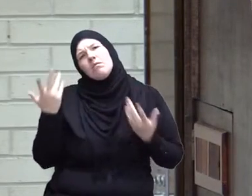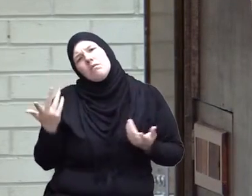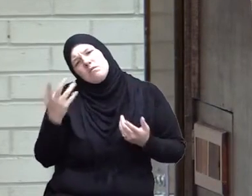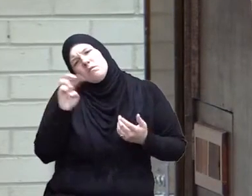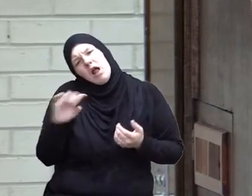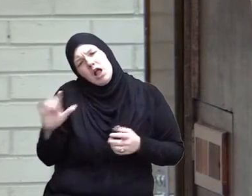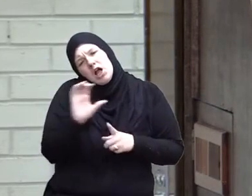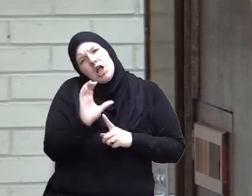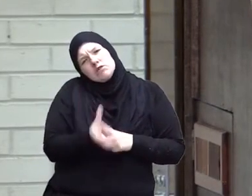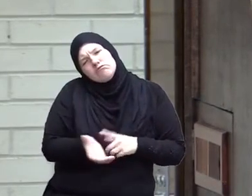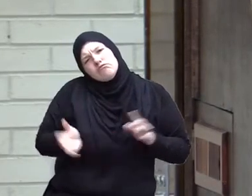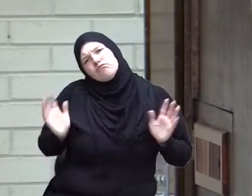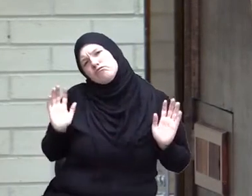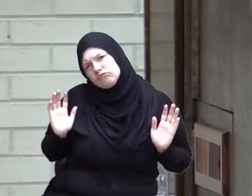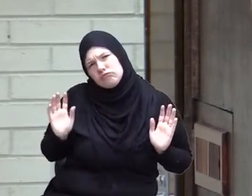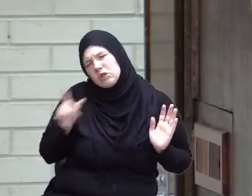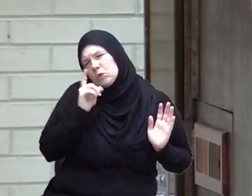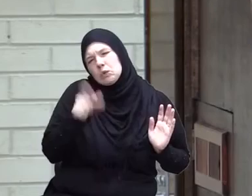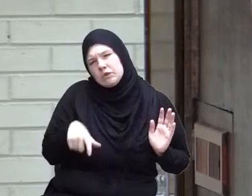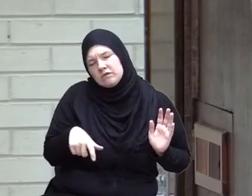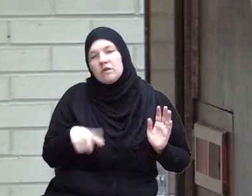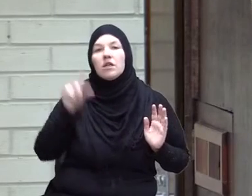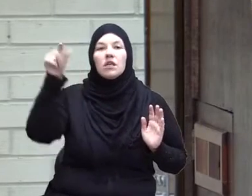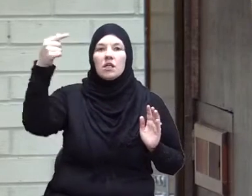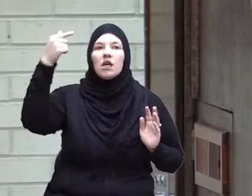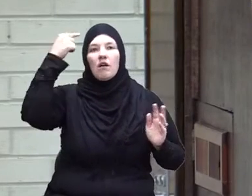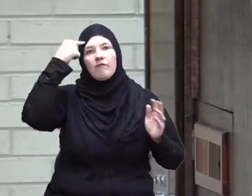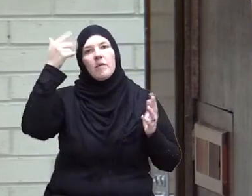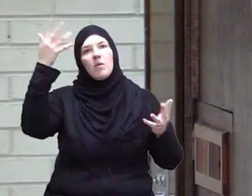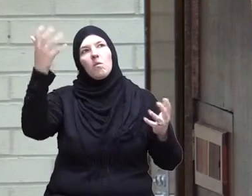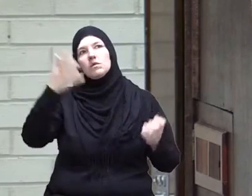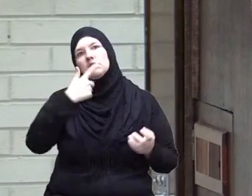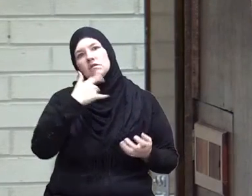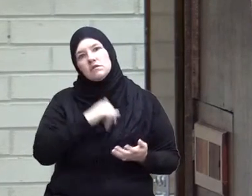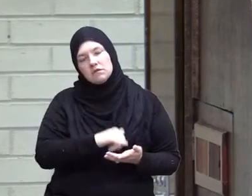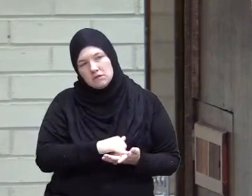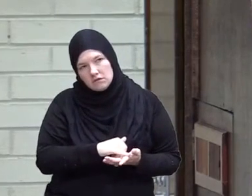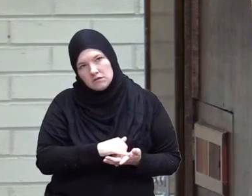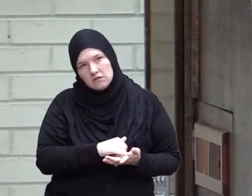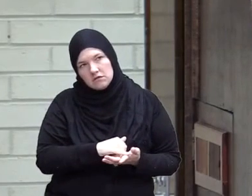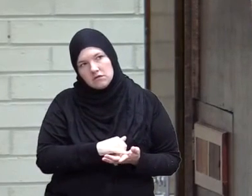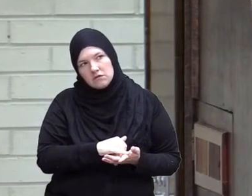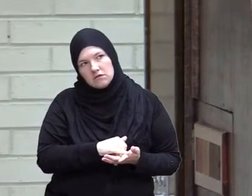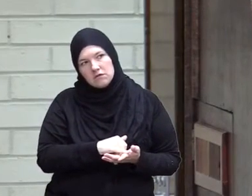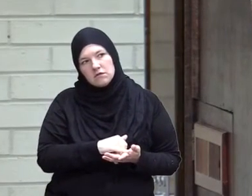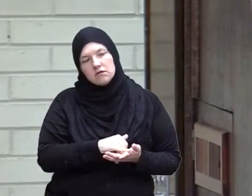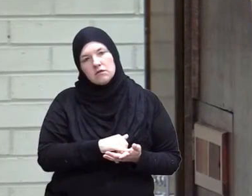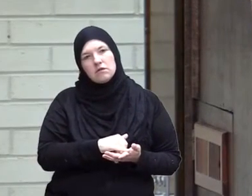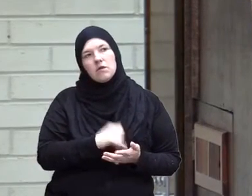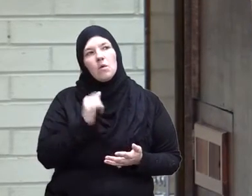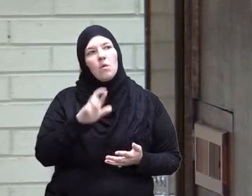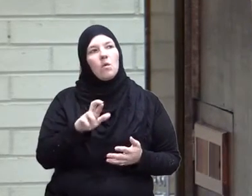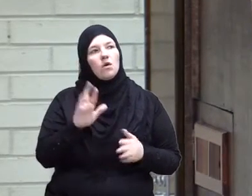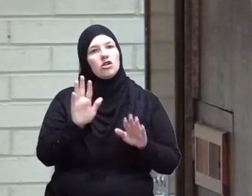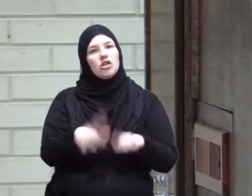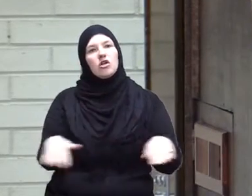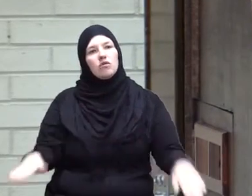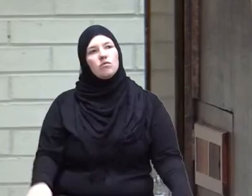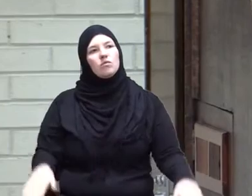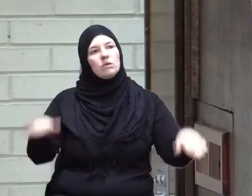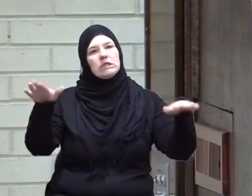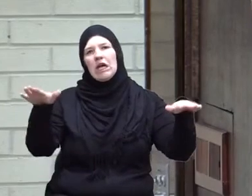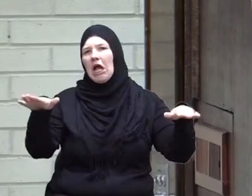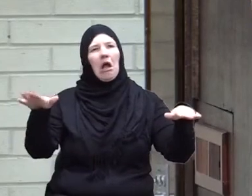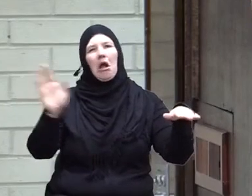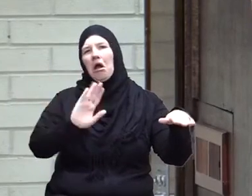those who are saying what the government wants them to say that you know raising a lot of children is not